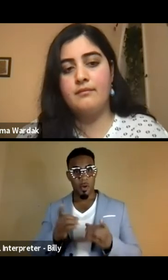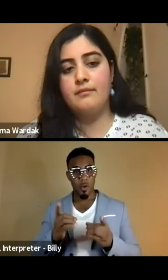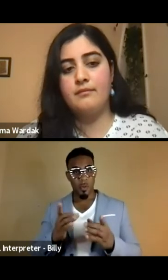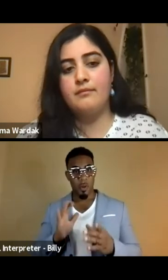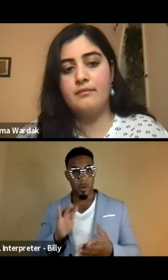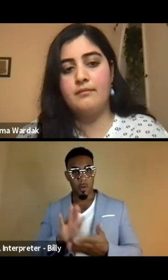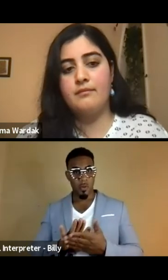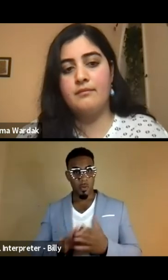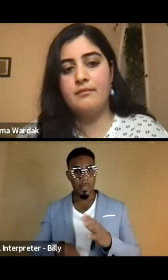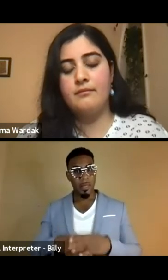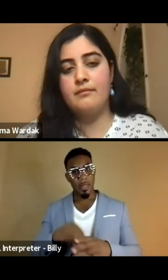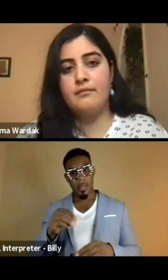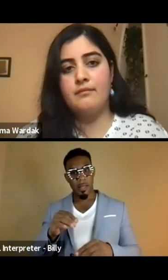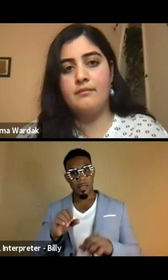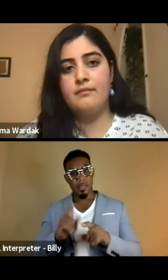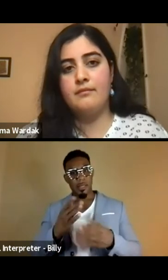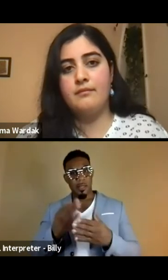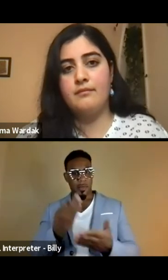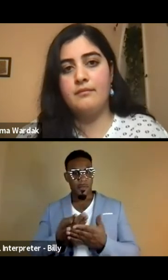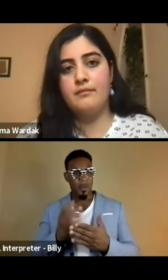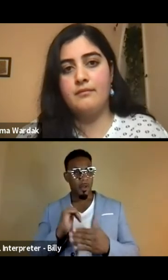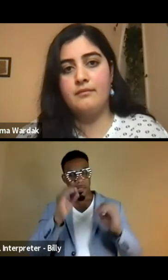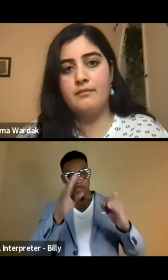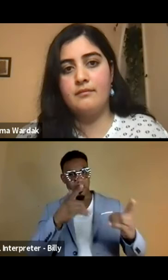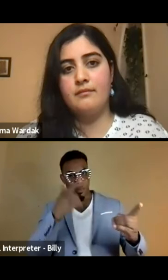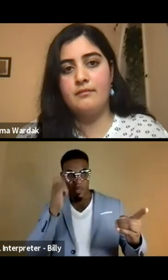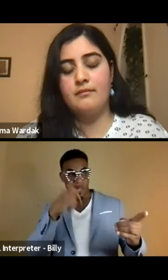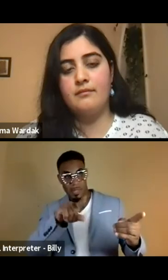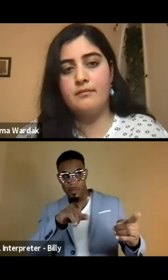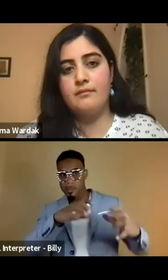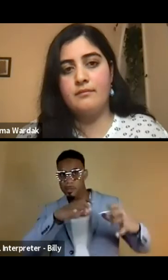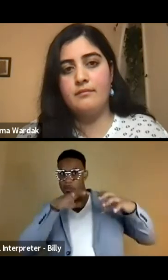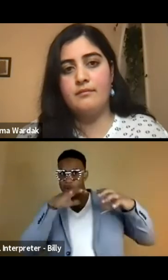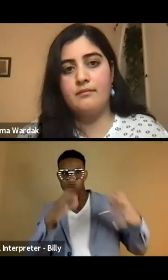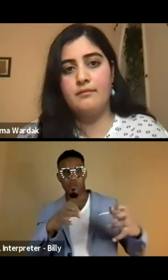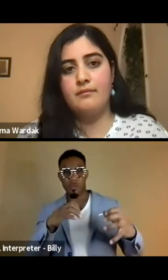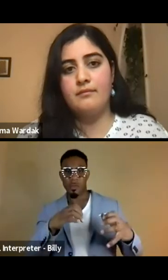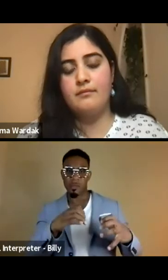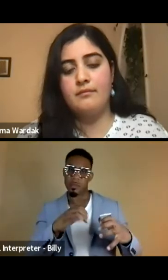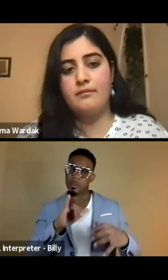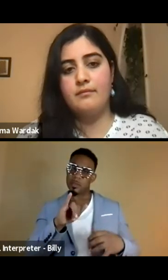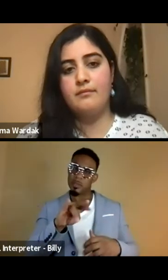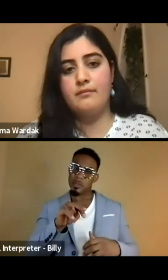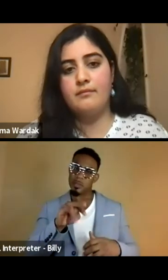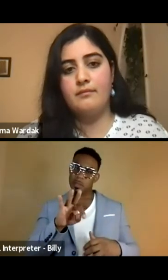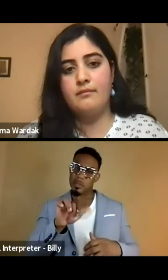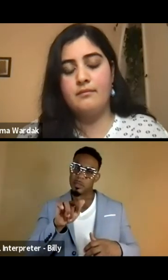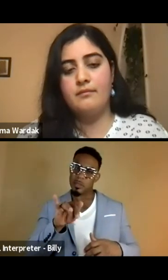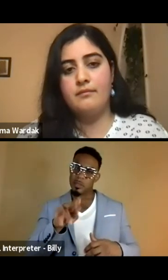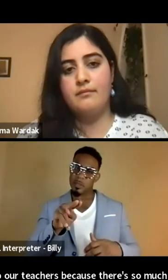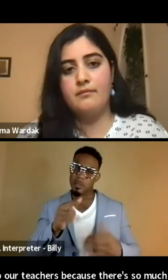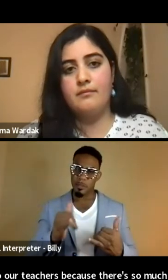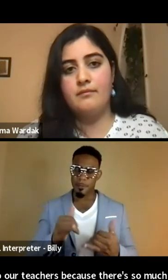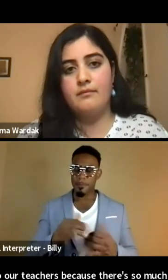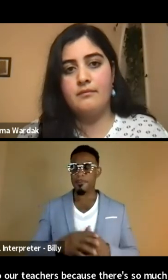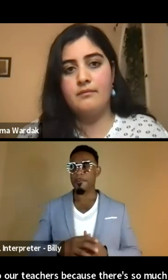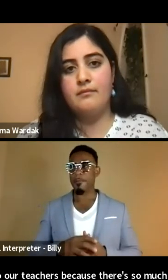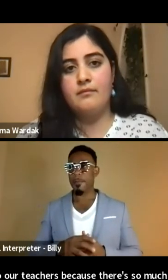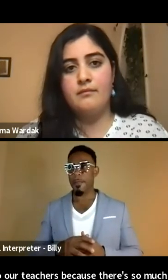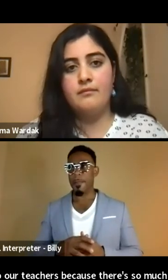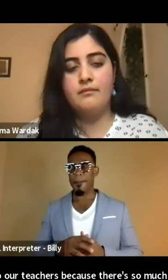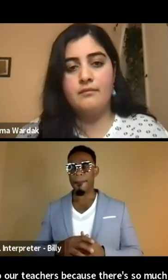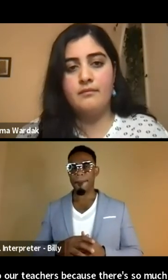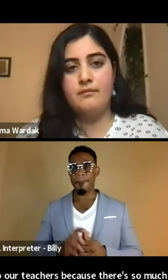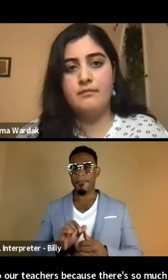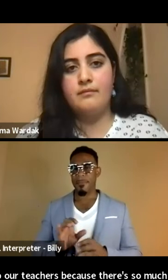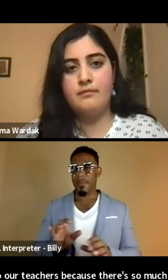school, get out and sending some funding to our teachers, because there's so much inflation right now, um, this, um, uh,